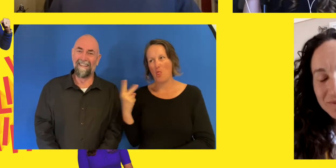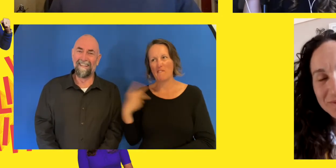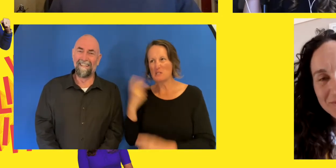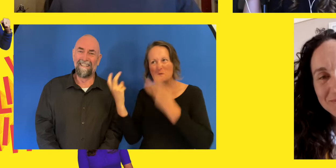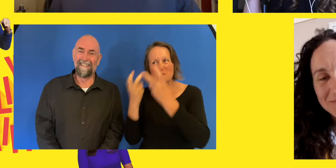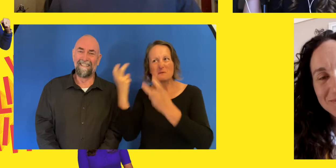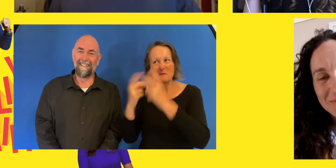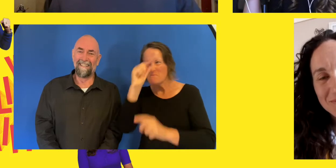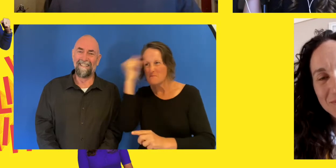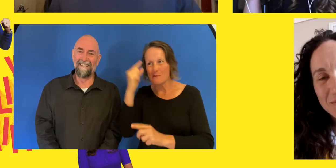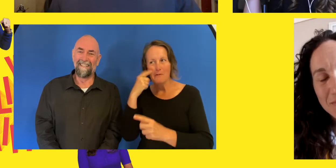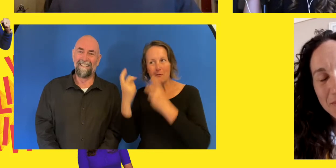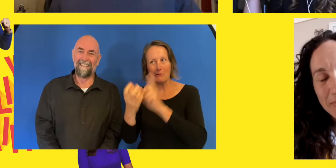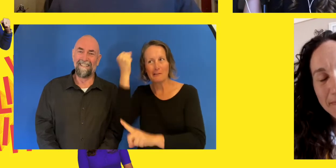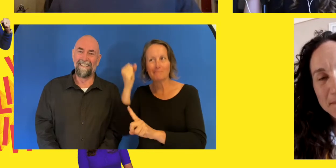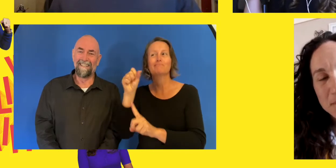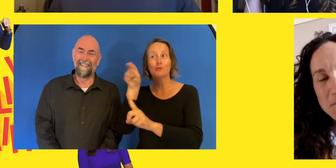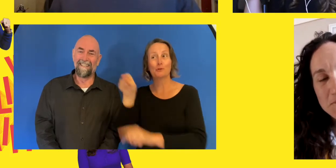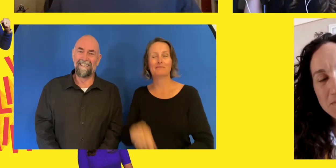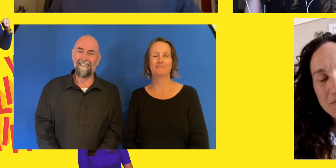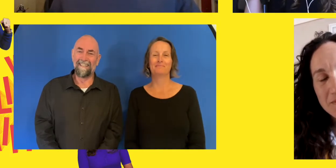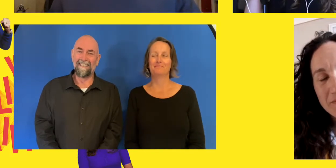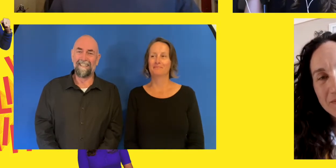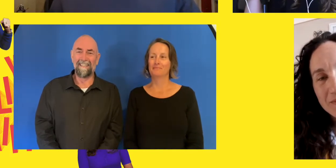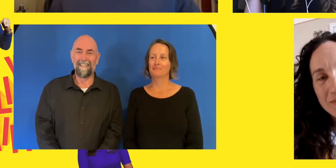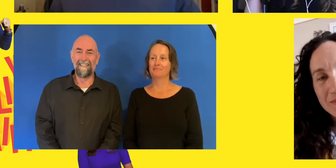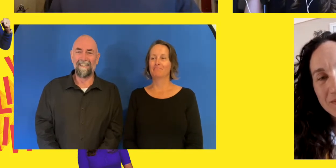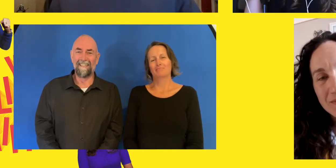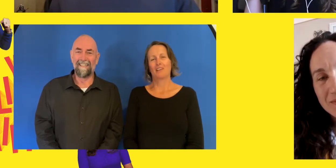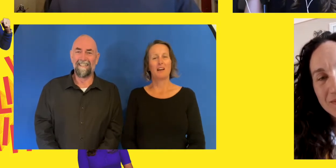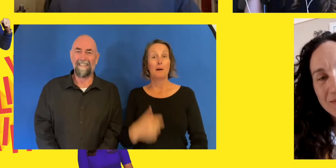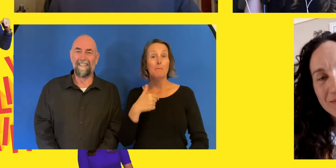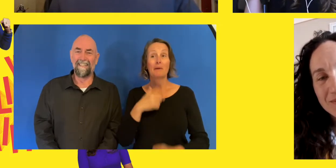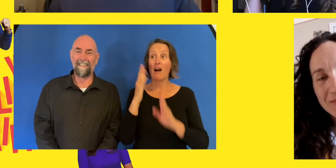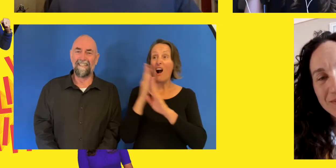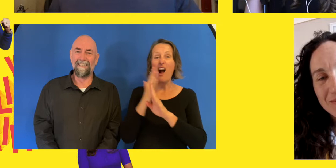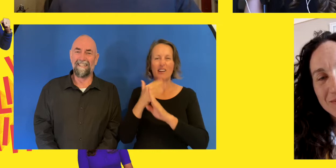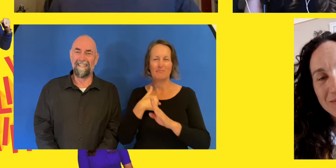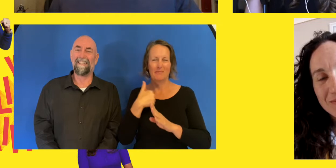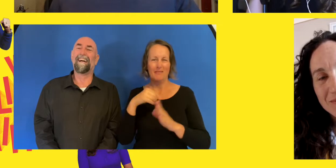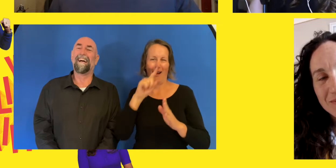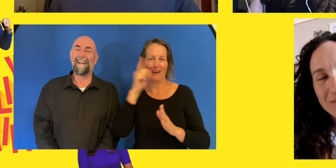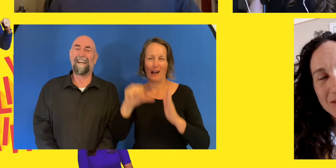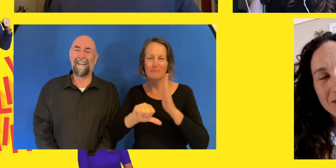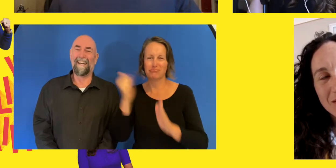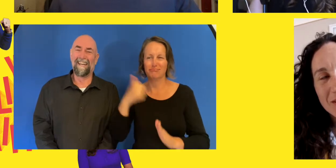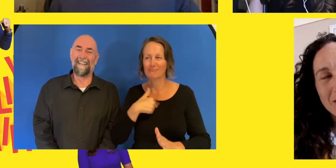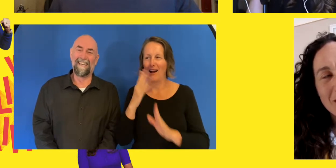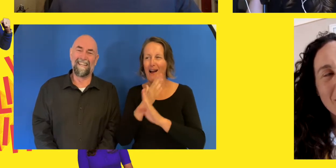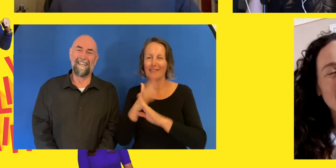Did you revel in it? Did you enjoy it? Or was it overwhelming knowing that it was your last time in the green and gold?